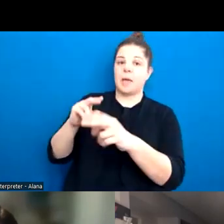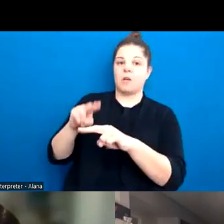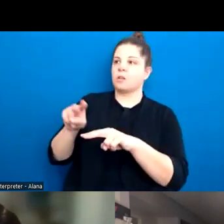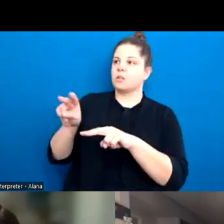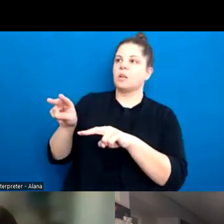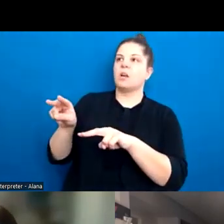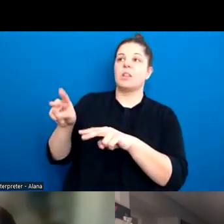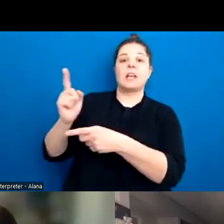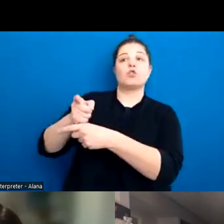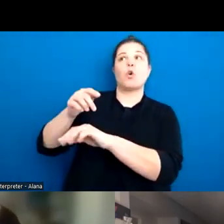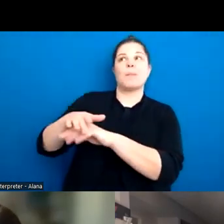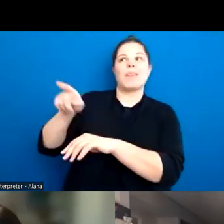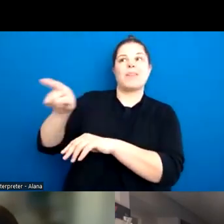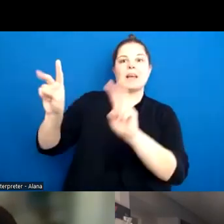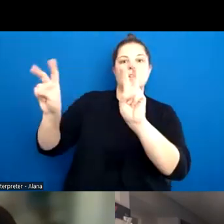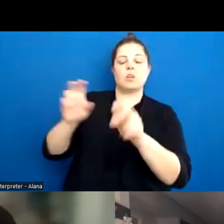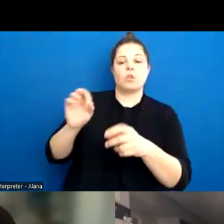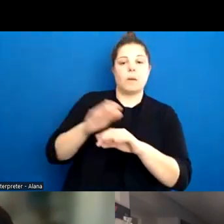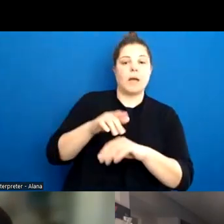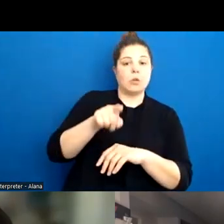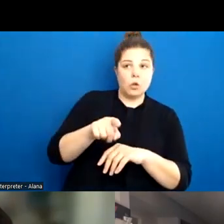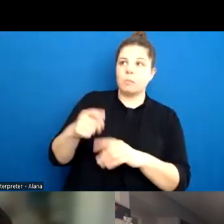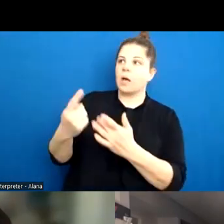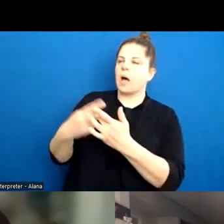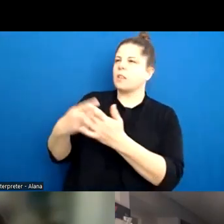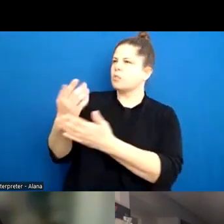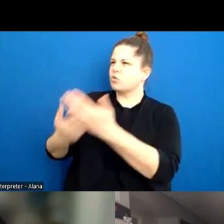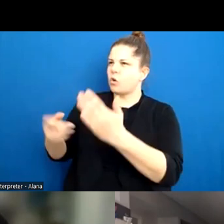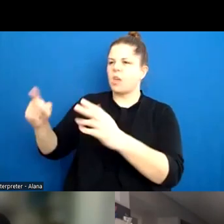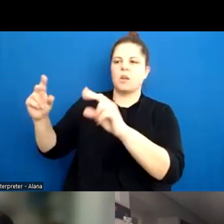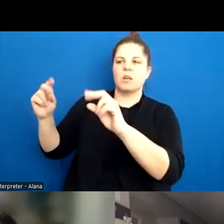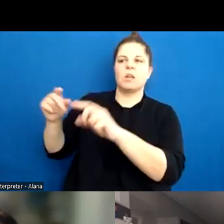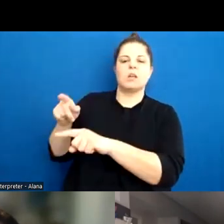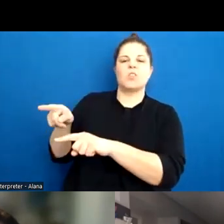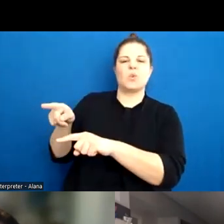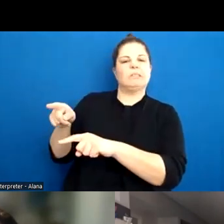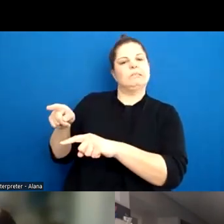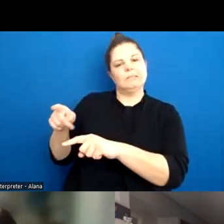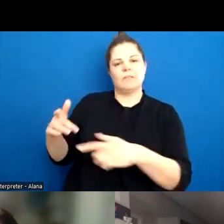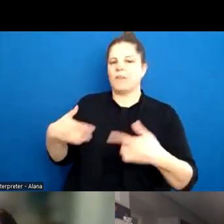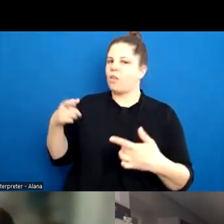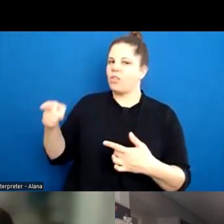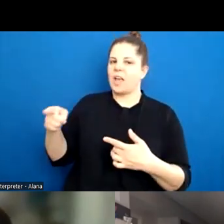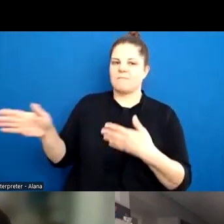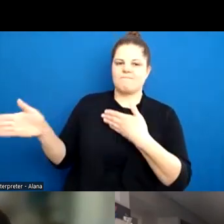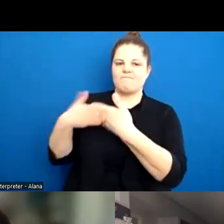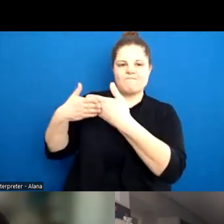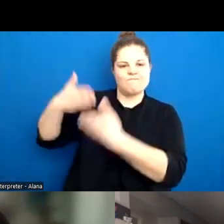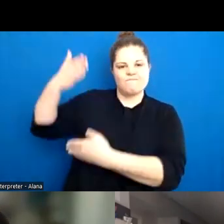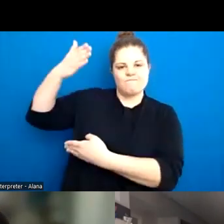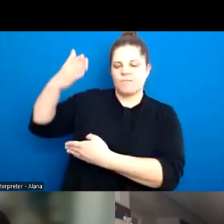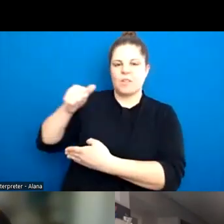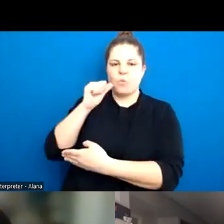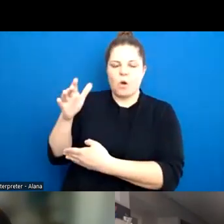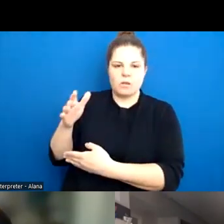them respond to an unrelated media story, unrelated to you at that time. Um, children will absorb those messages